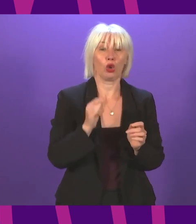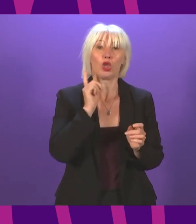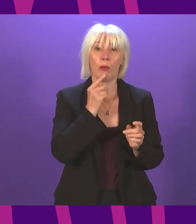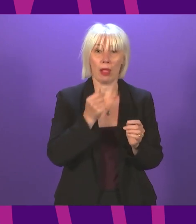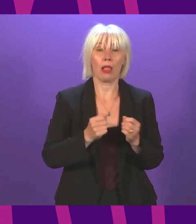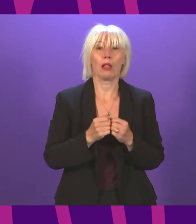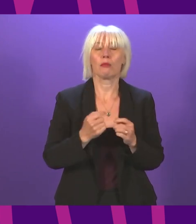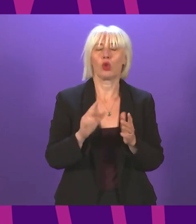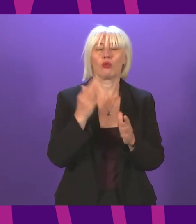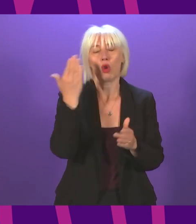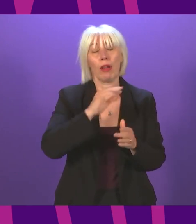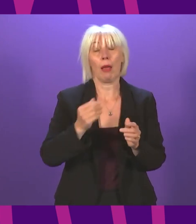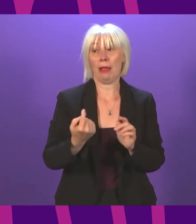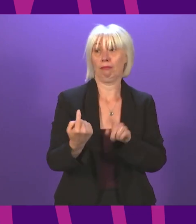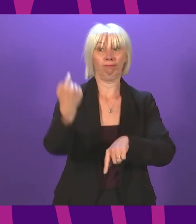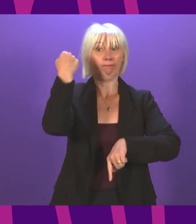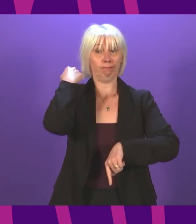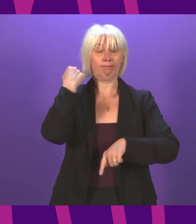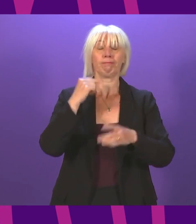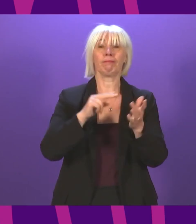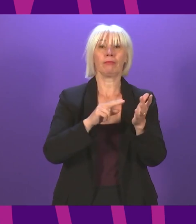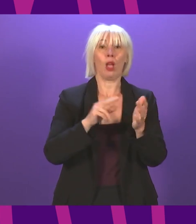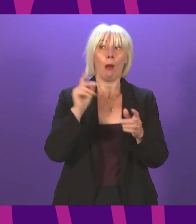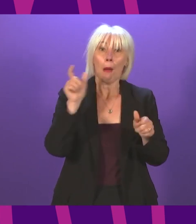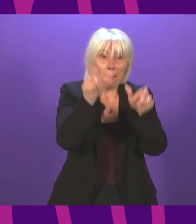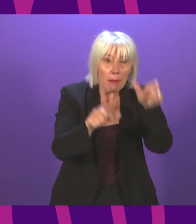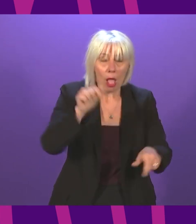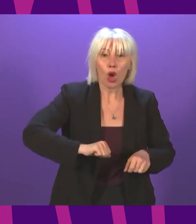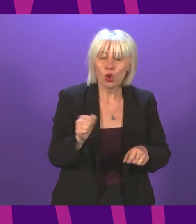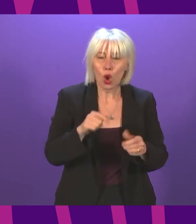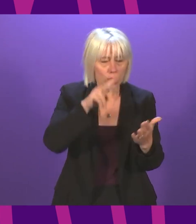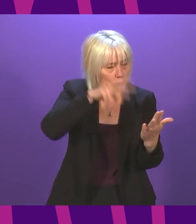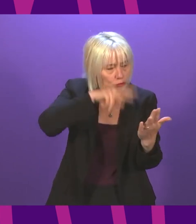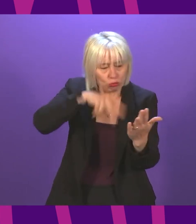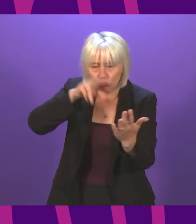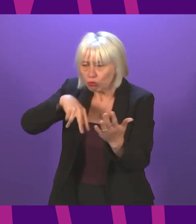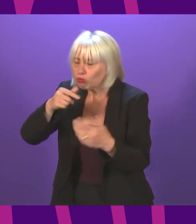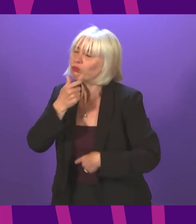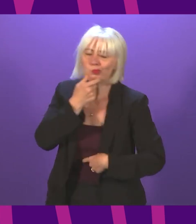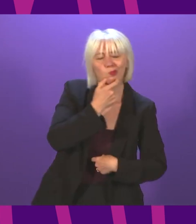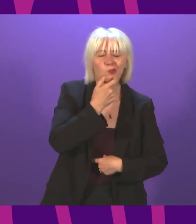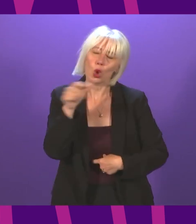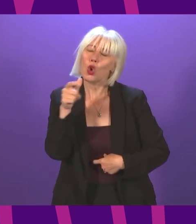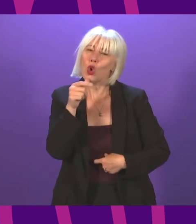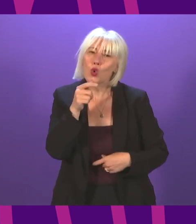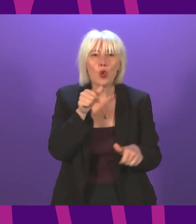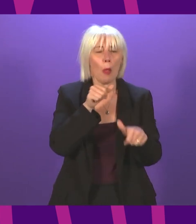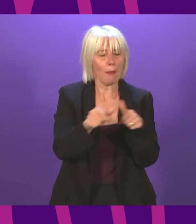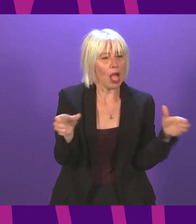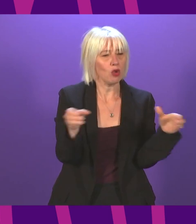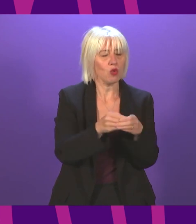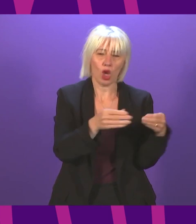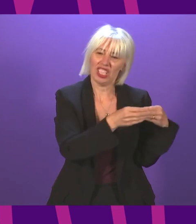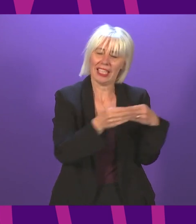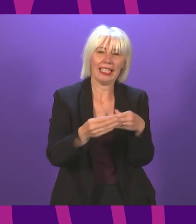this and make a choice about who they trusted, who they had confidence in, to lead the country through these challenges.